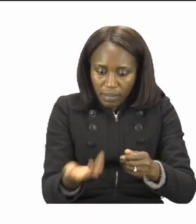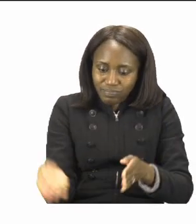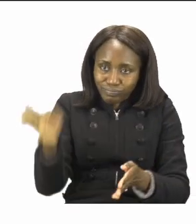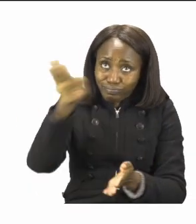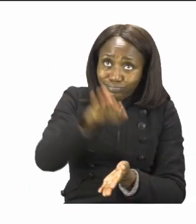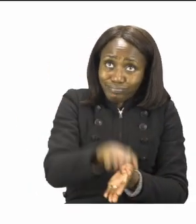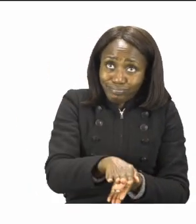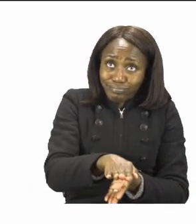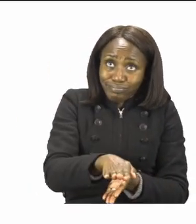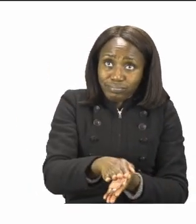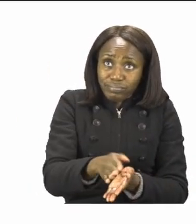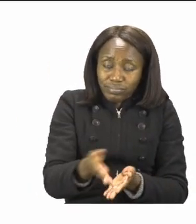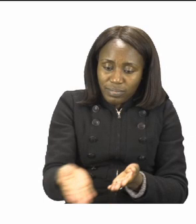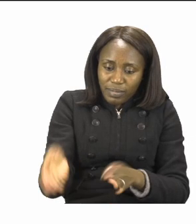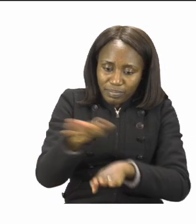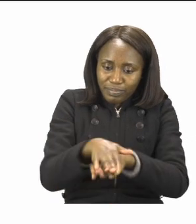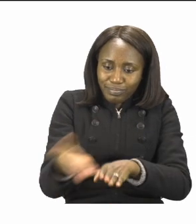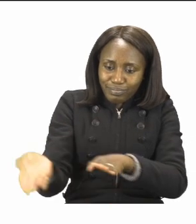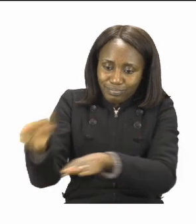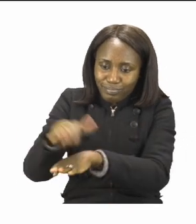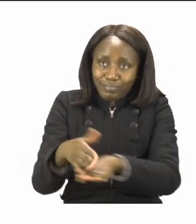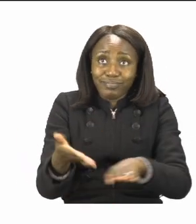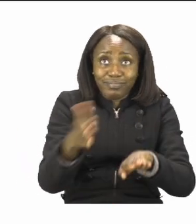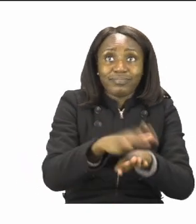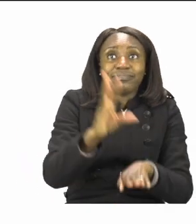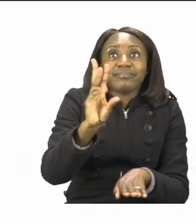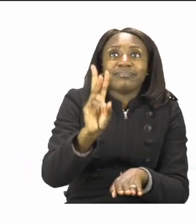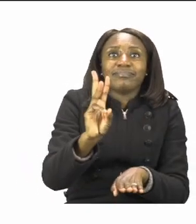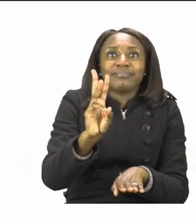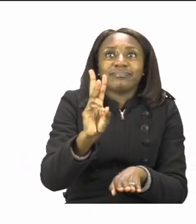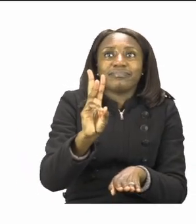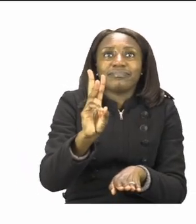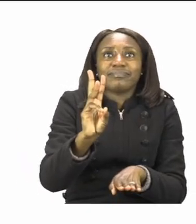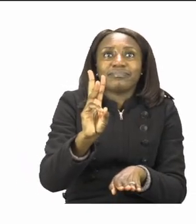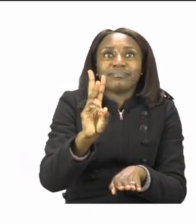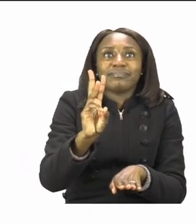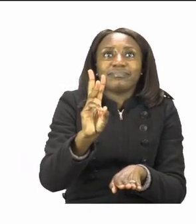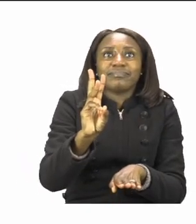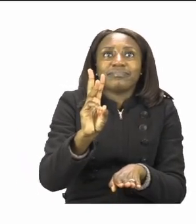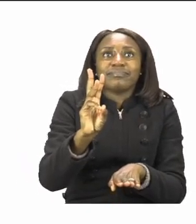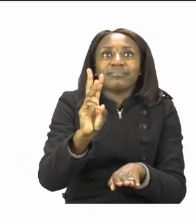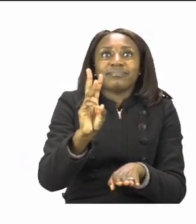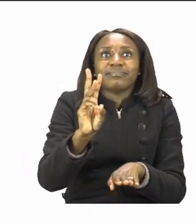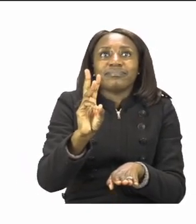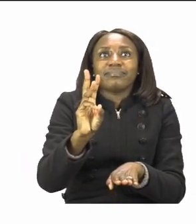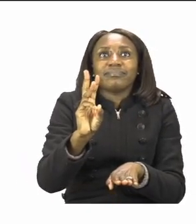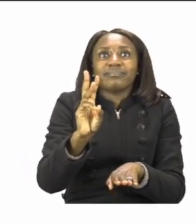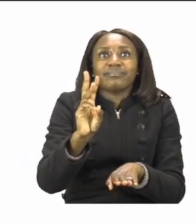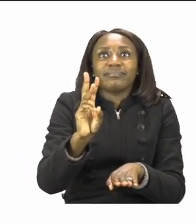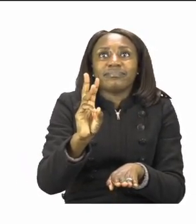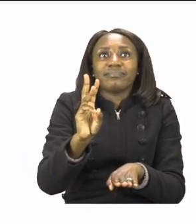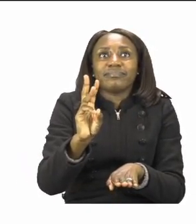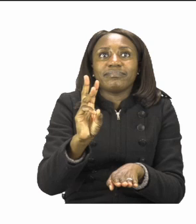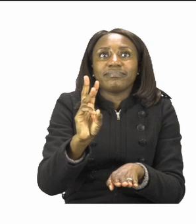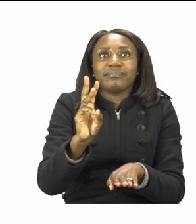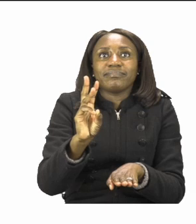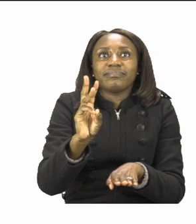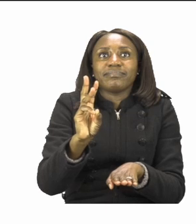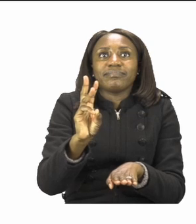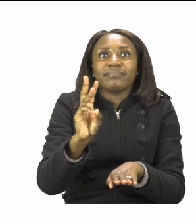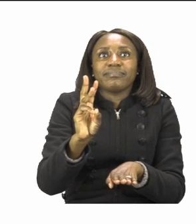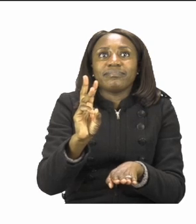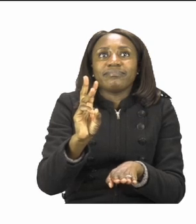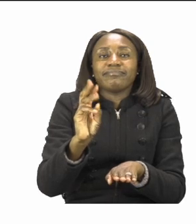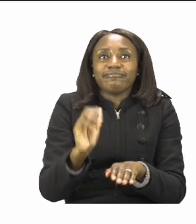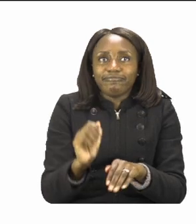down. After that, one person turns one card at a time and the